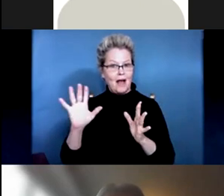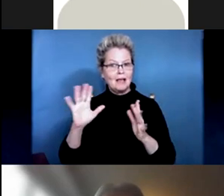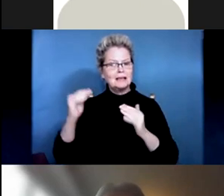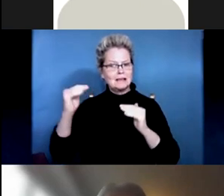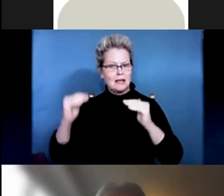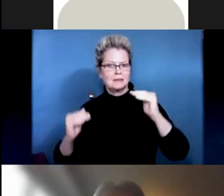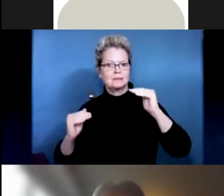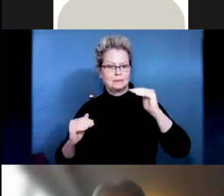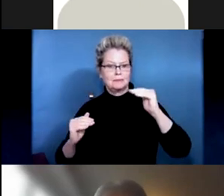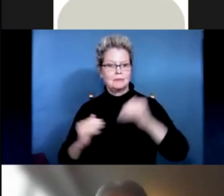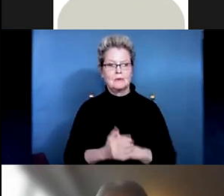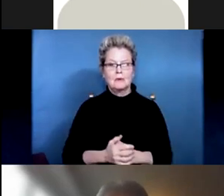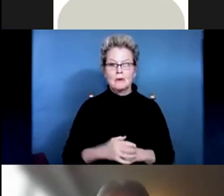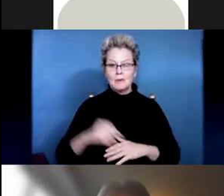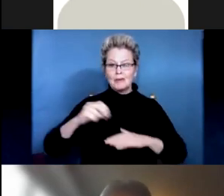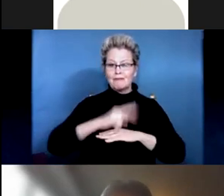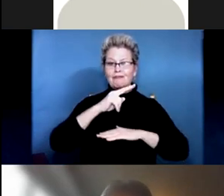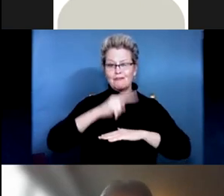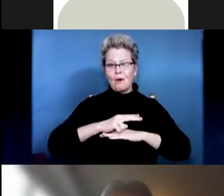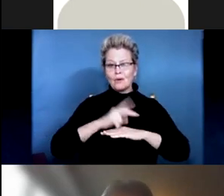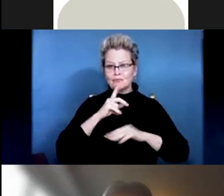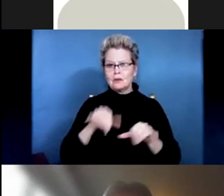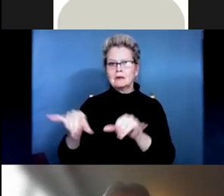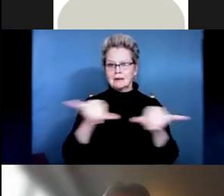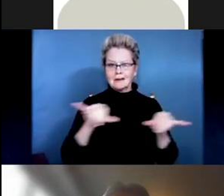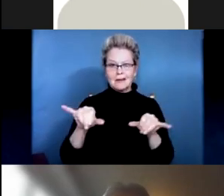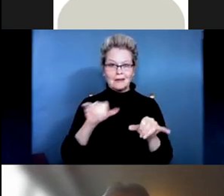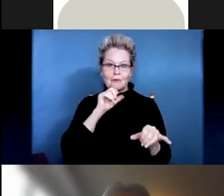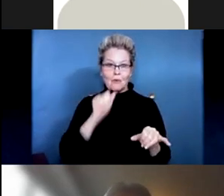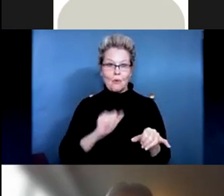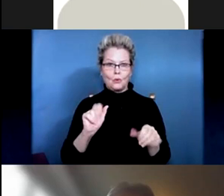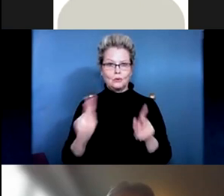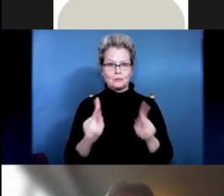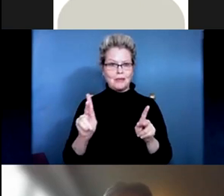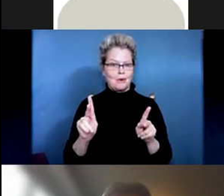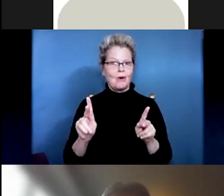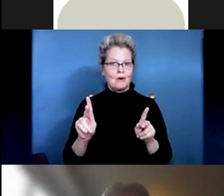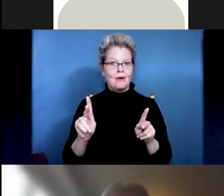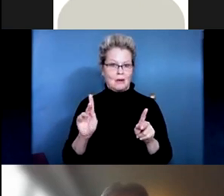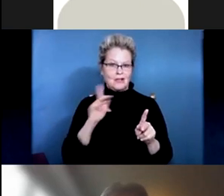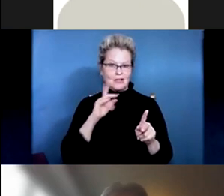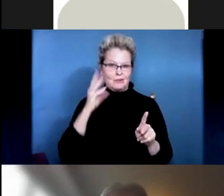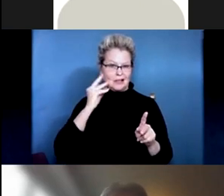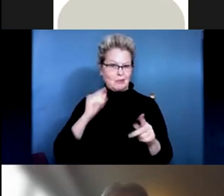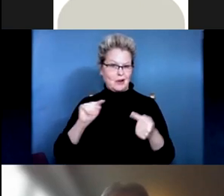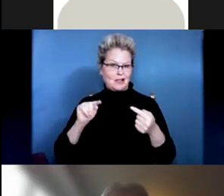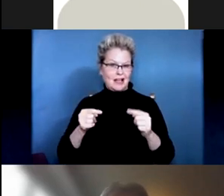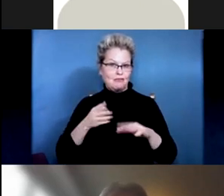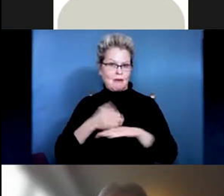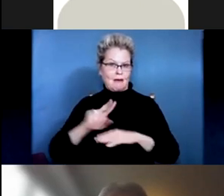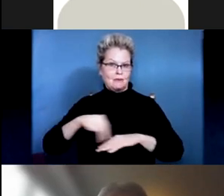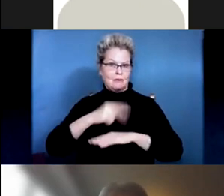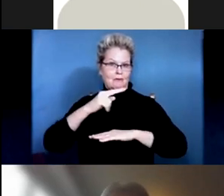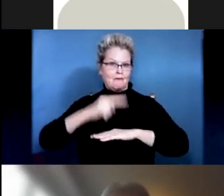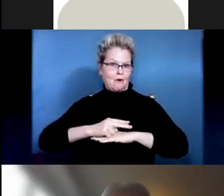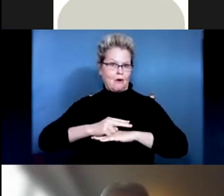falls are most common in people in the older population. What we're seeing, too, is these are tend to